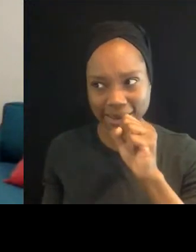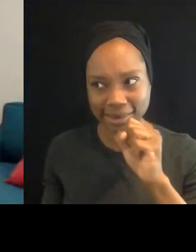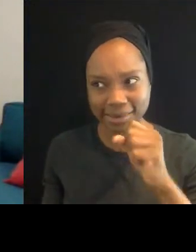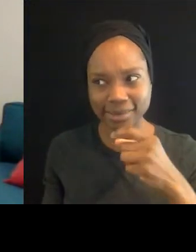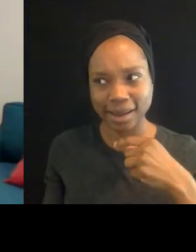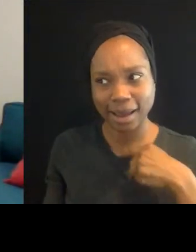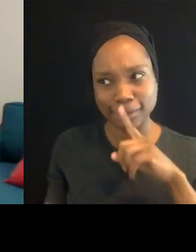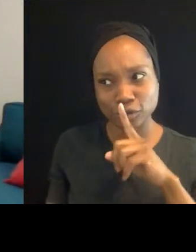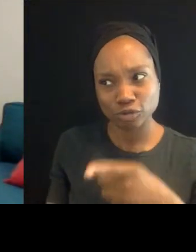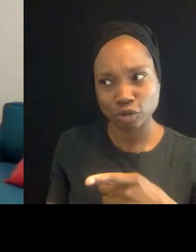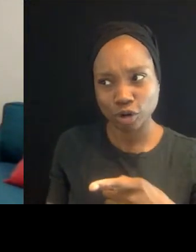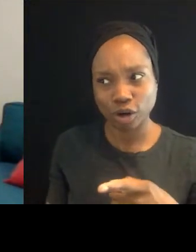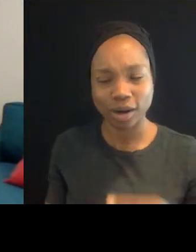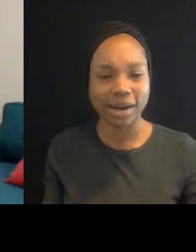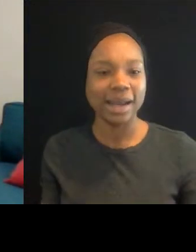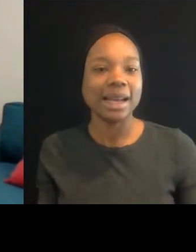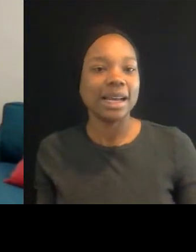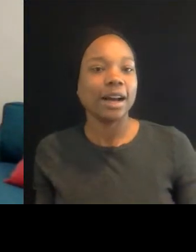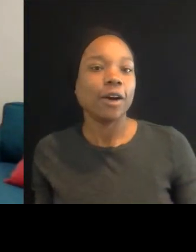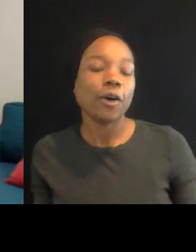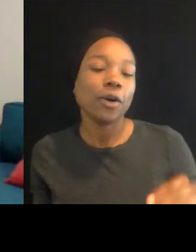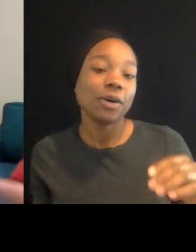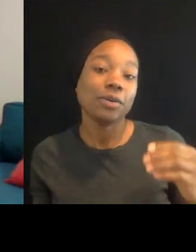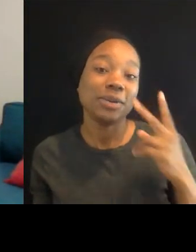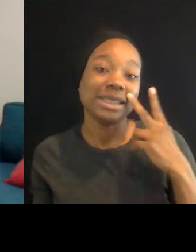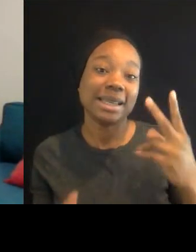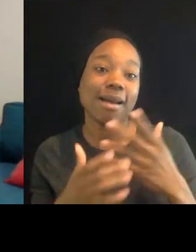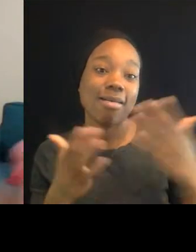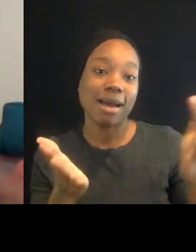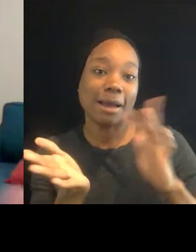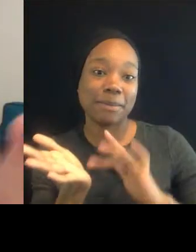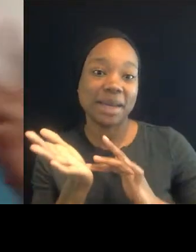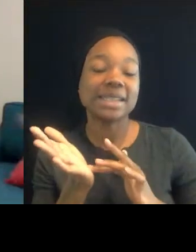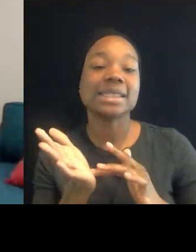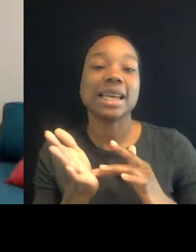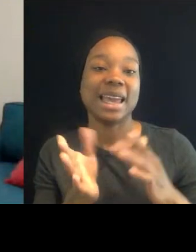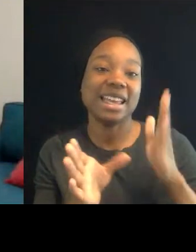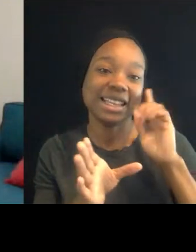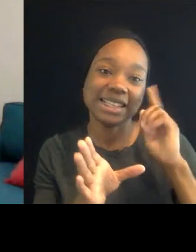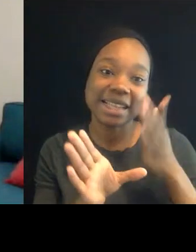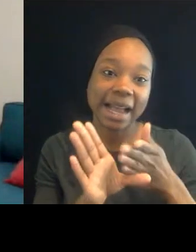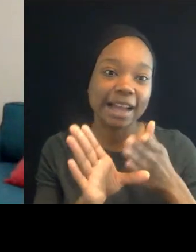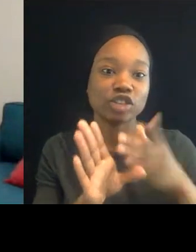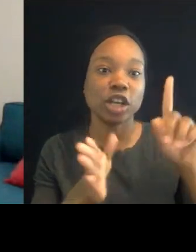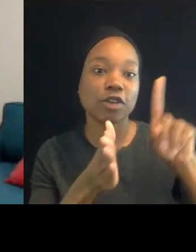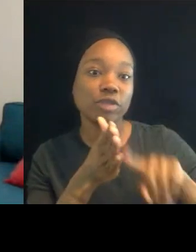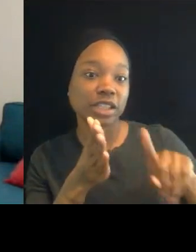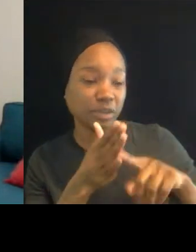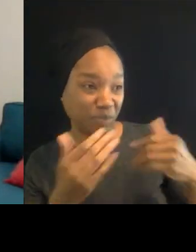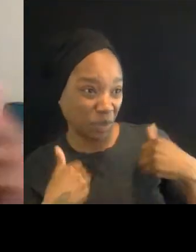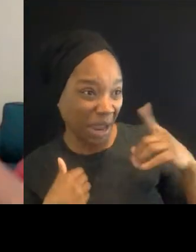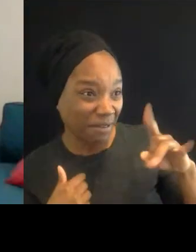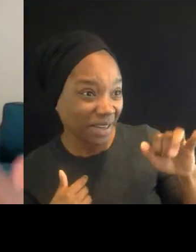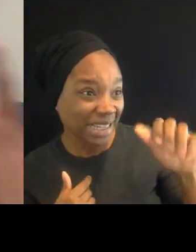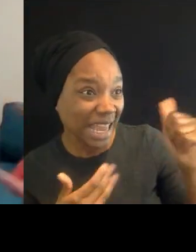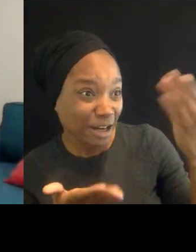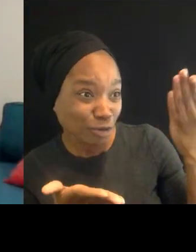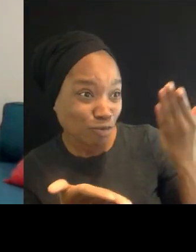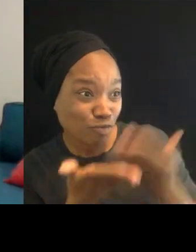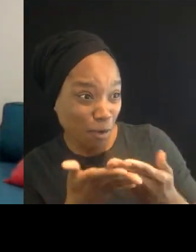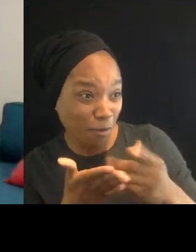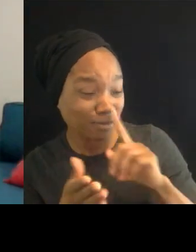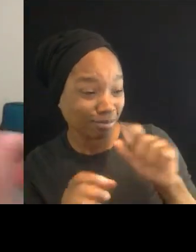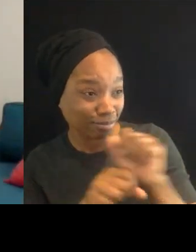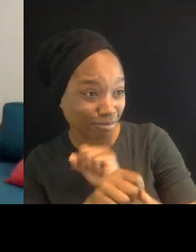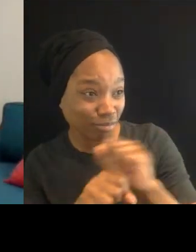That's what we hear a lot in medicine and specifically in psychiatry and research. Do you have the data to prove this? The data is my